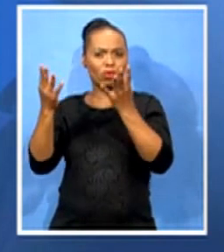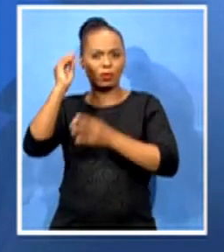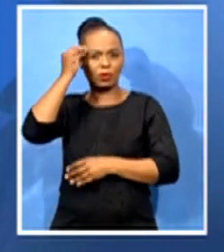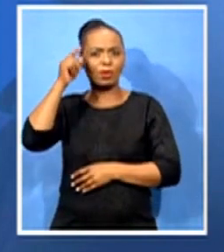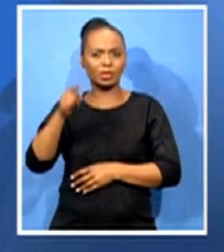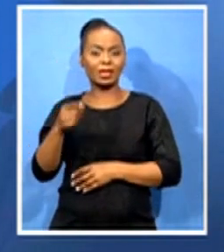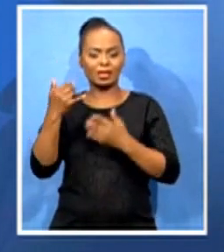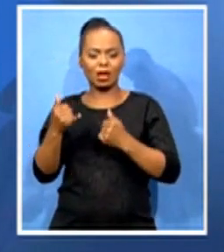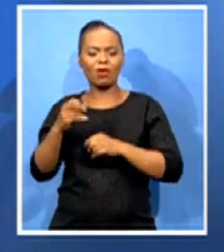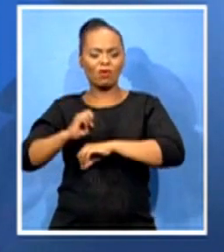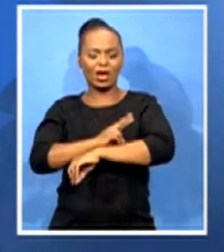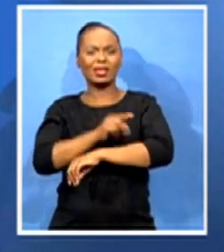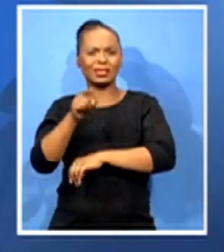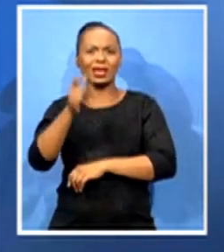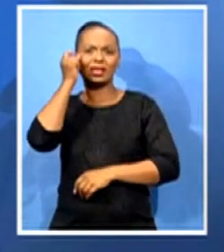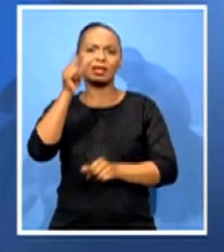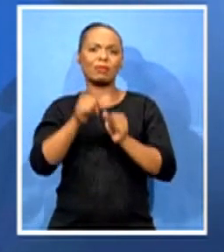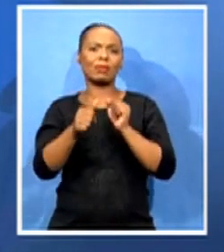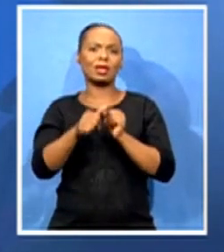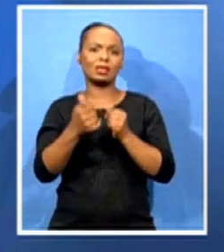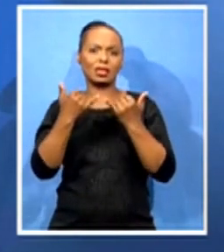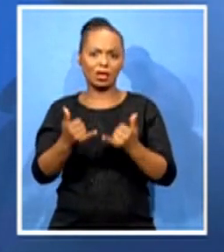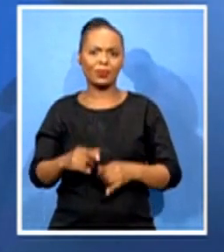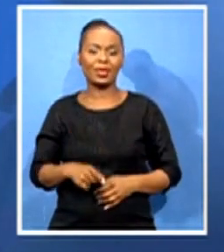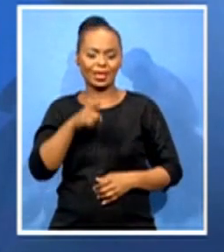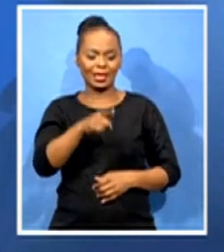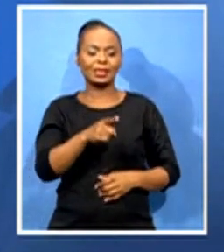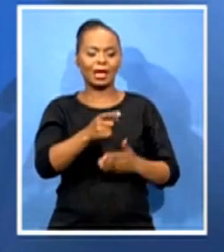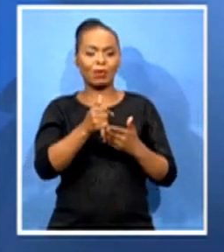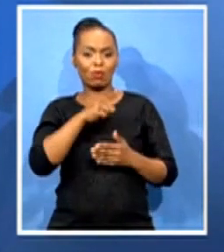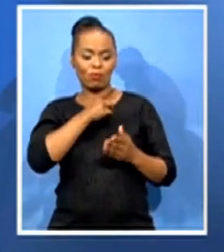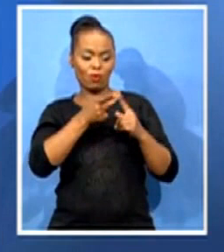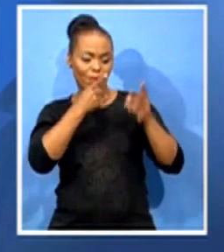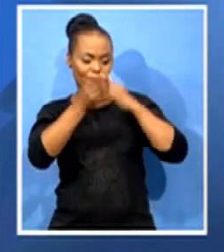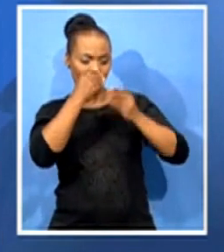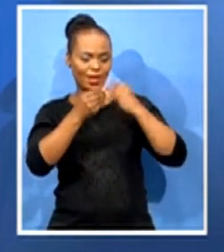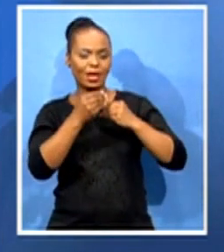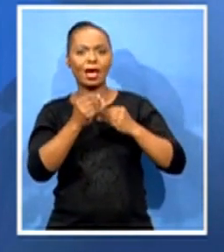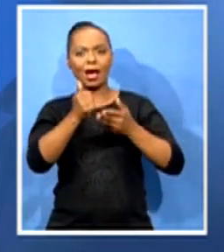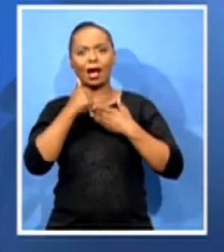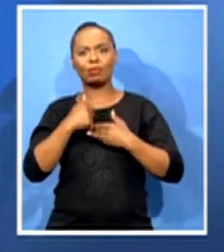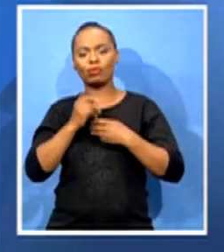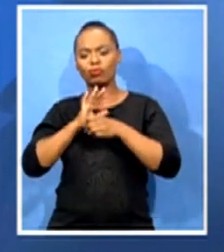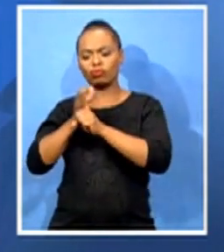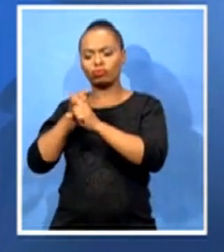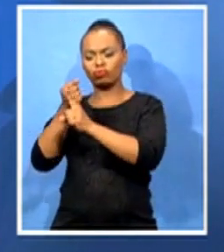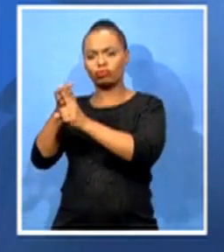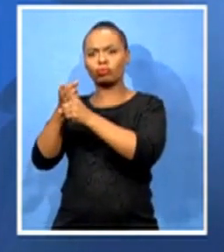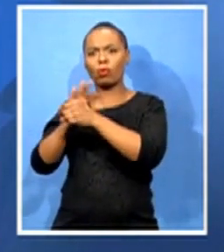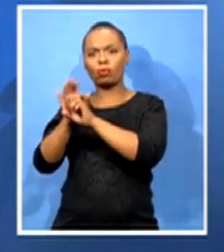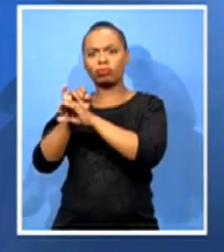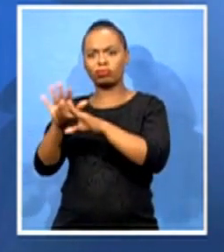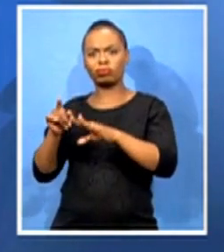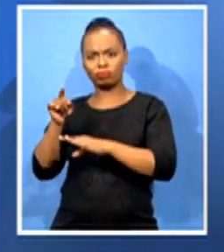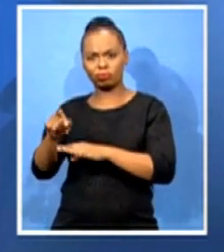fight the first wave. And that's why even today, when we are faced with this resurgence, we are still saying, let's go back and look at